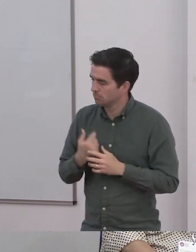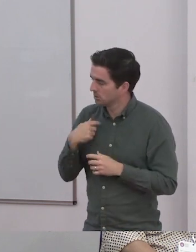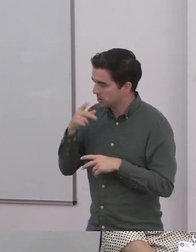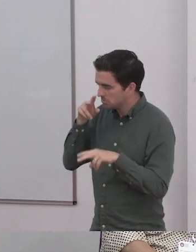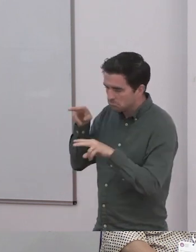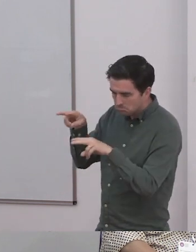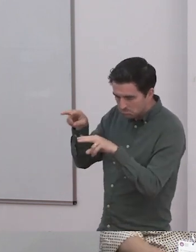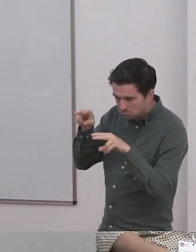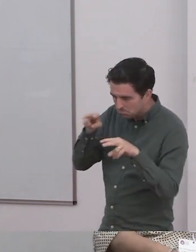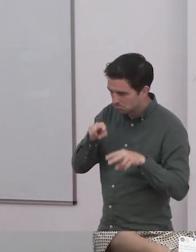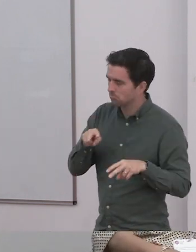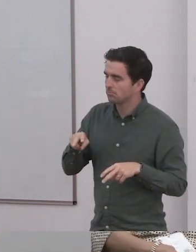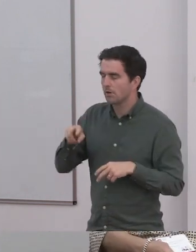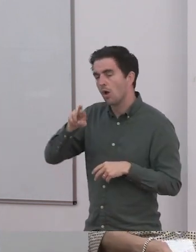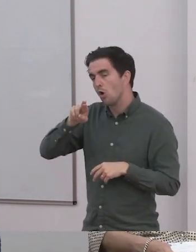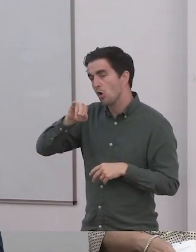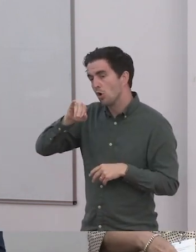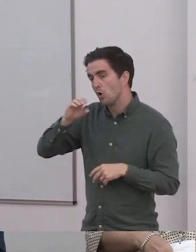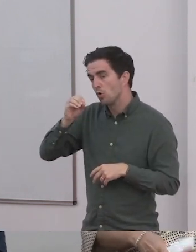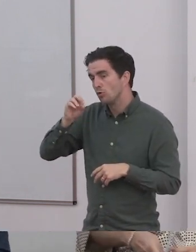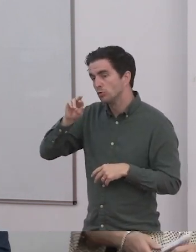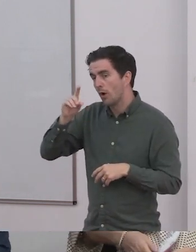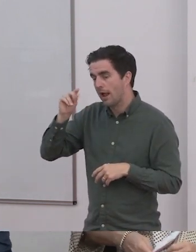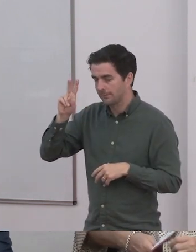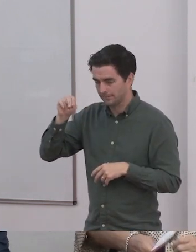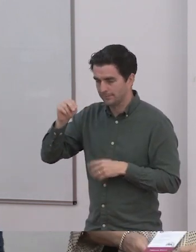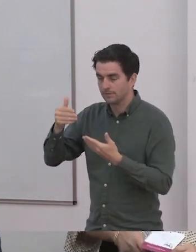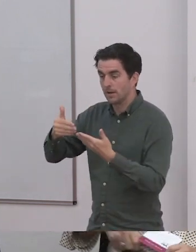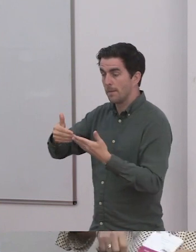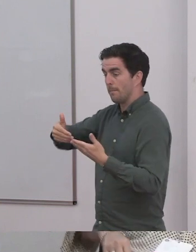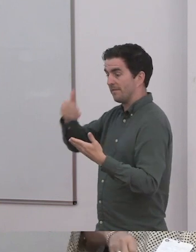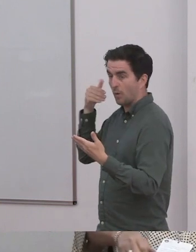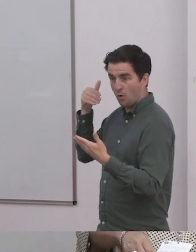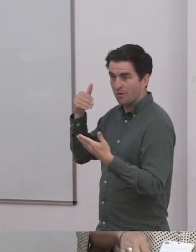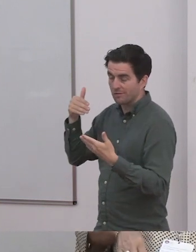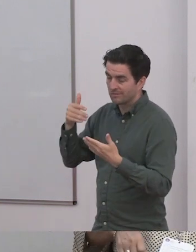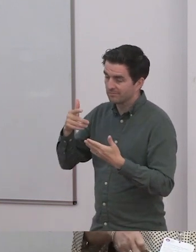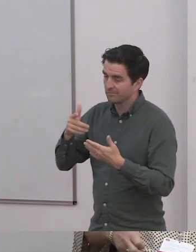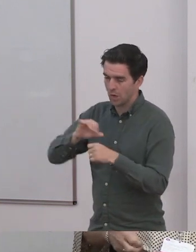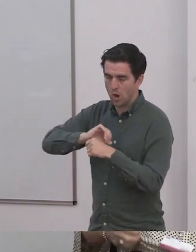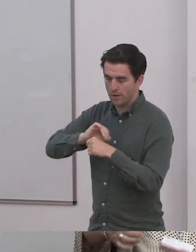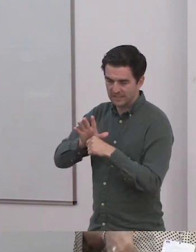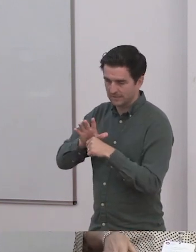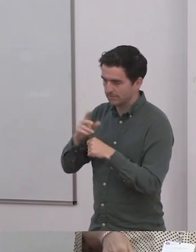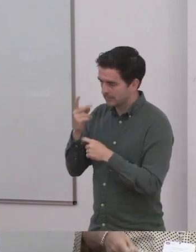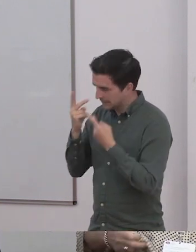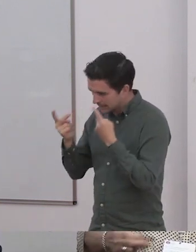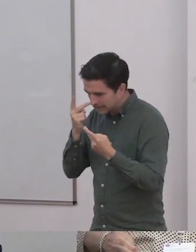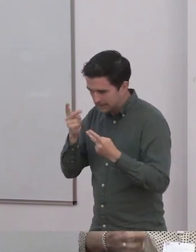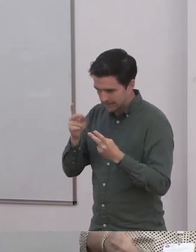around ways and reasons to leave the house and things to engage with that were interesting. And then COVID.